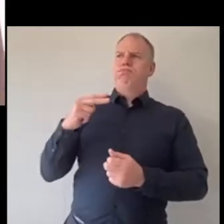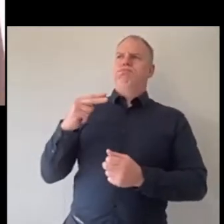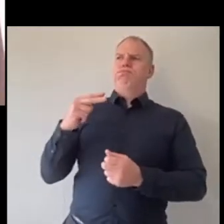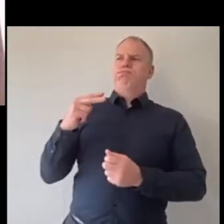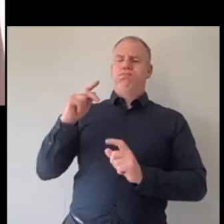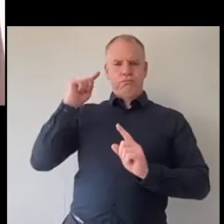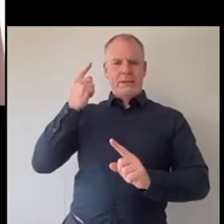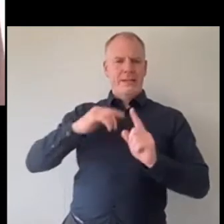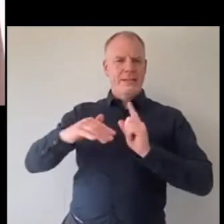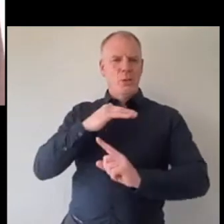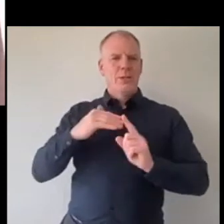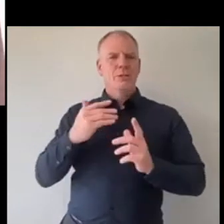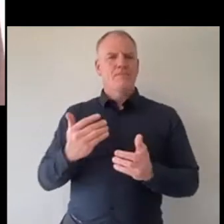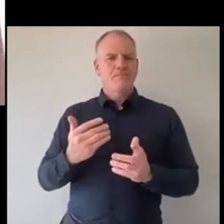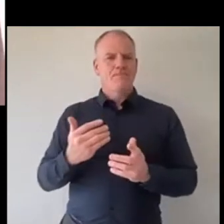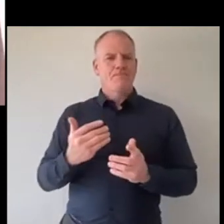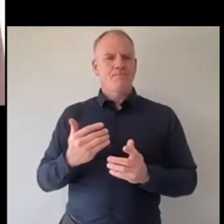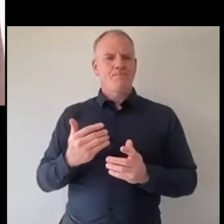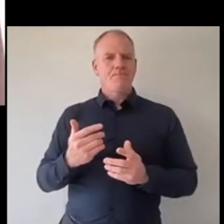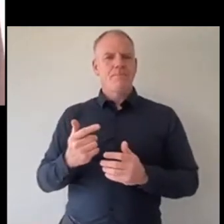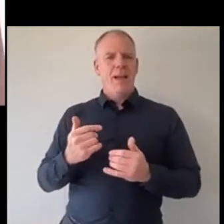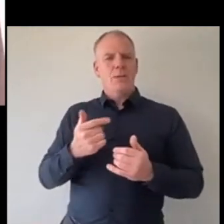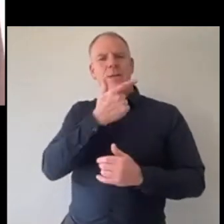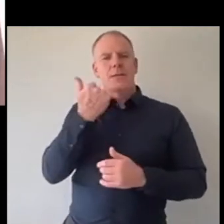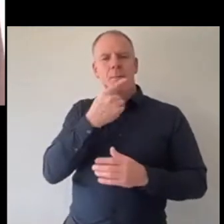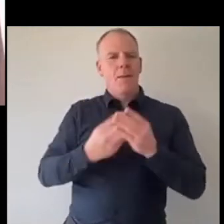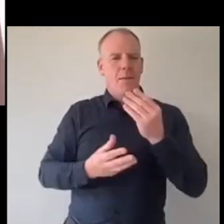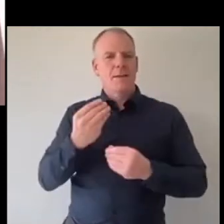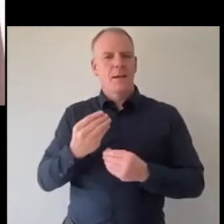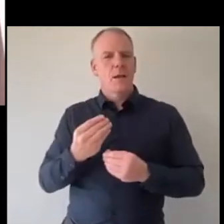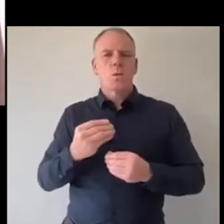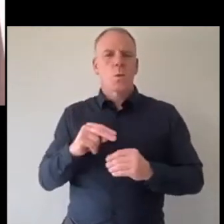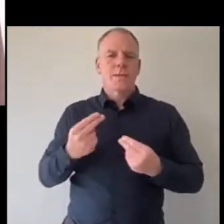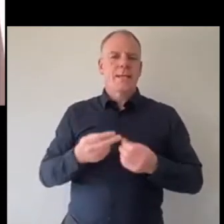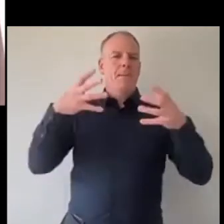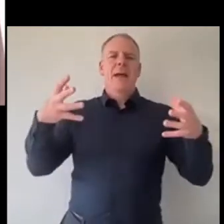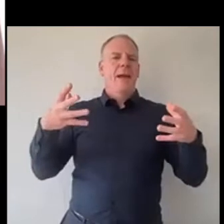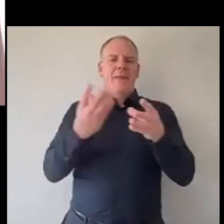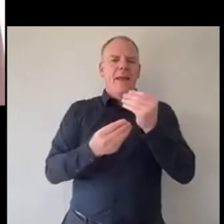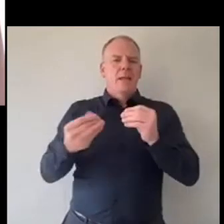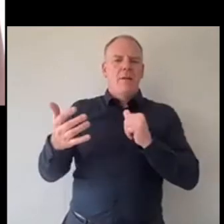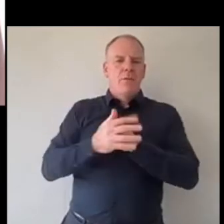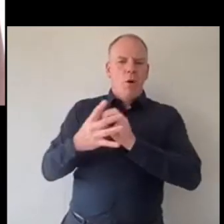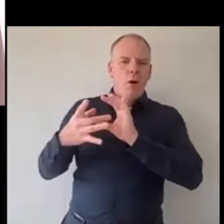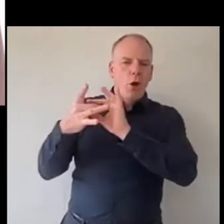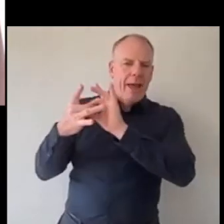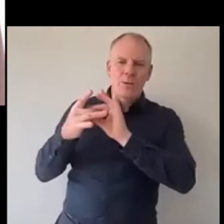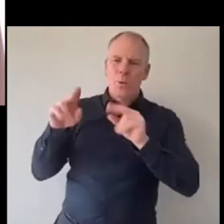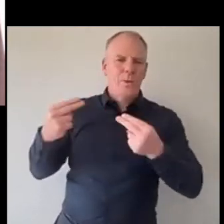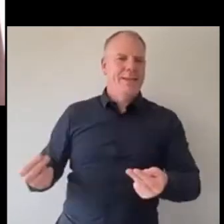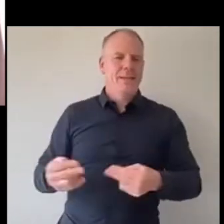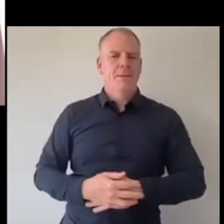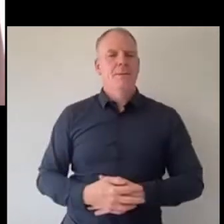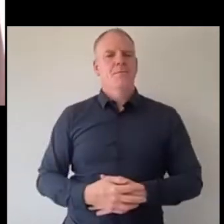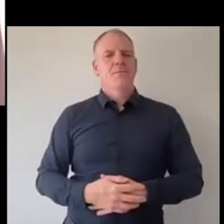crazy and I think that kind of stuff those simple things I don't need big things to connect with people and that's just